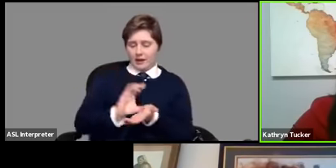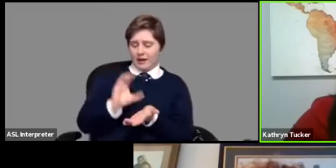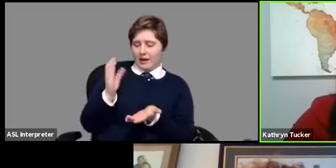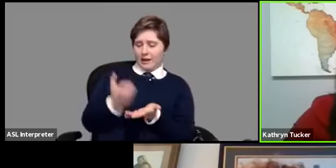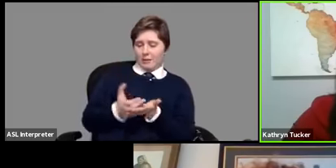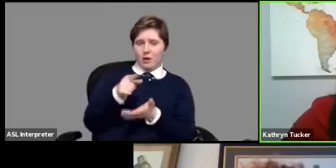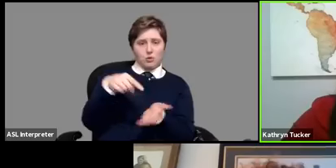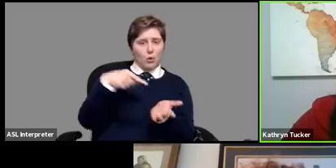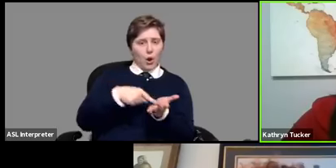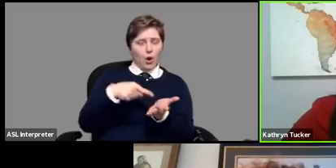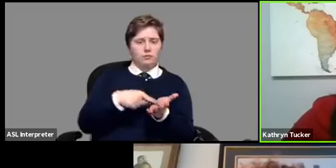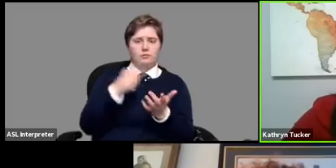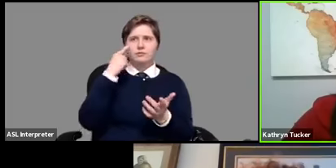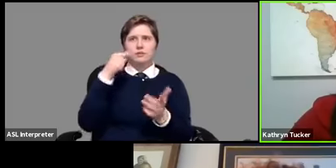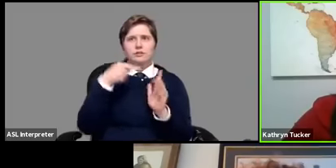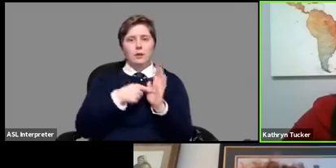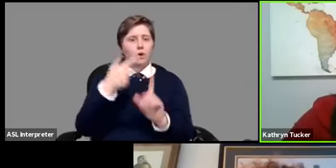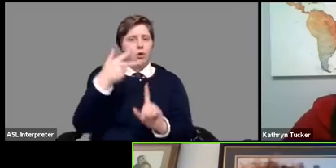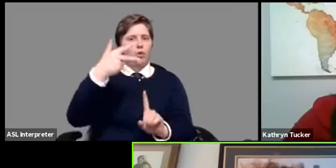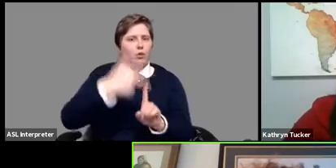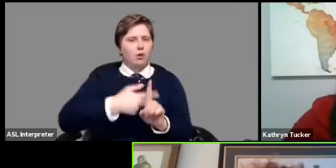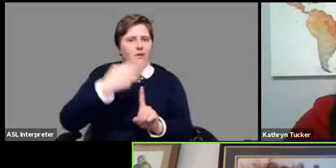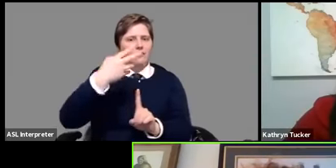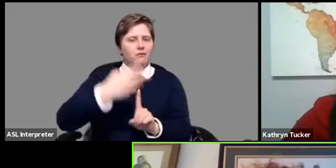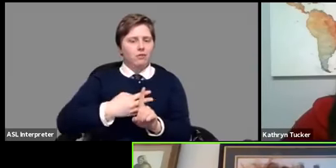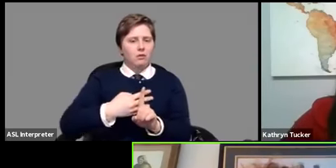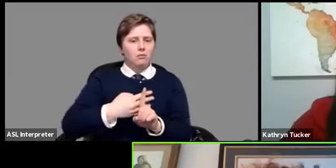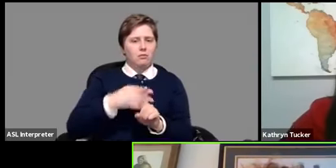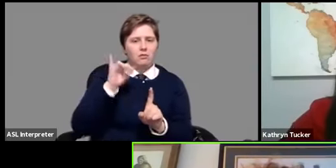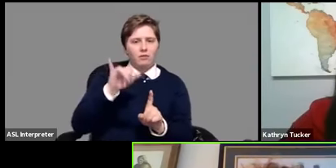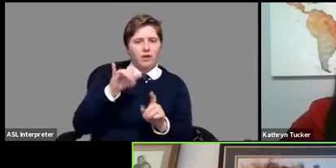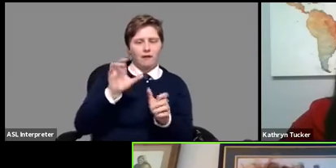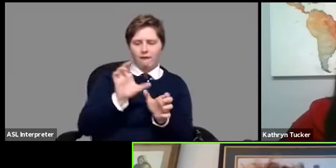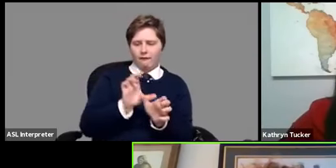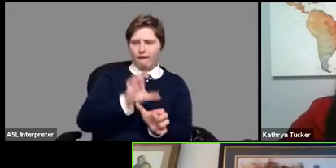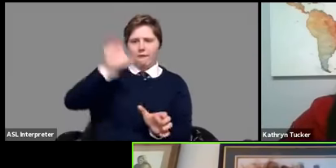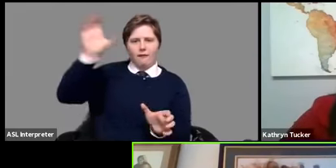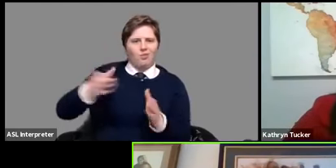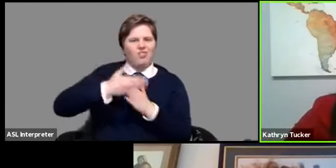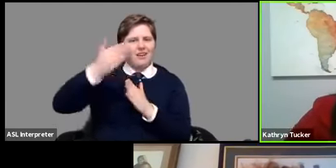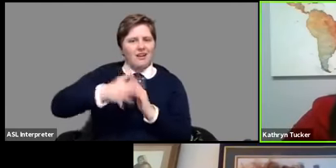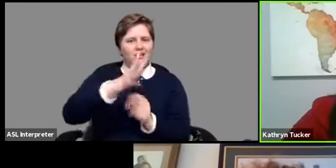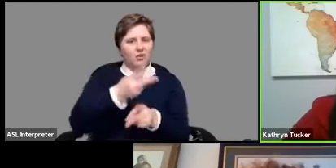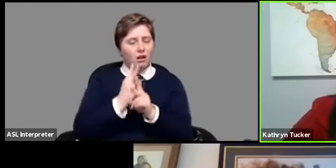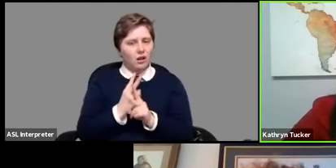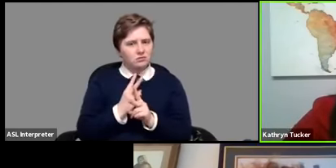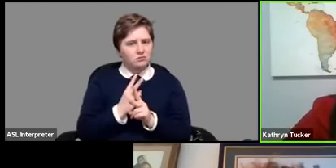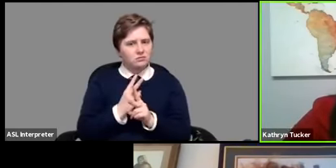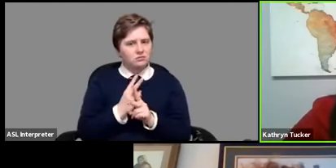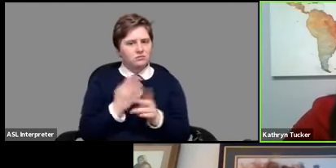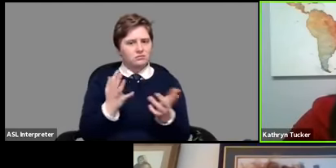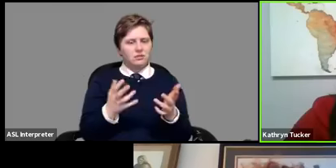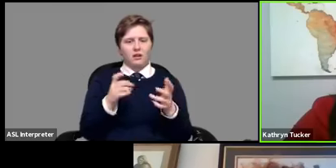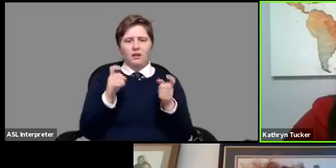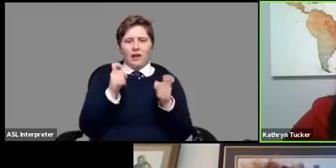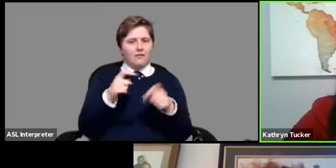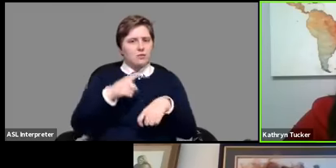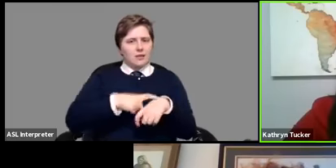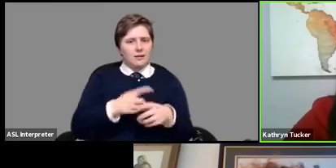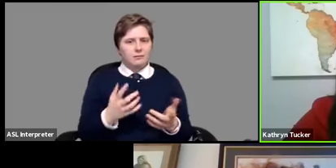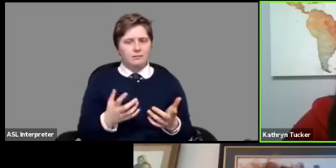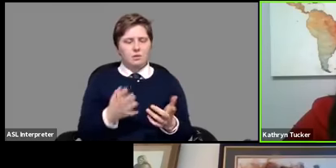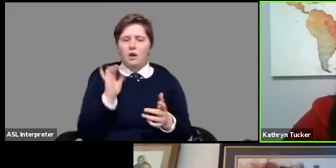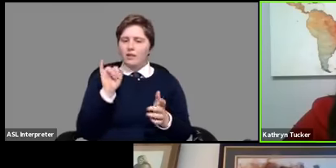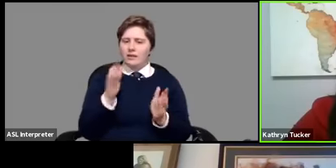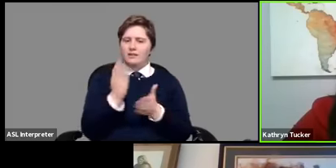that you owe let's say for three months four months they can actually put that on the back end of your loan um which gives you some of that relief so these are some of the